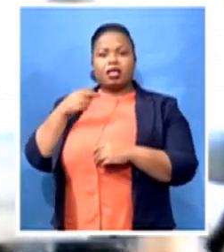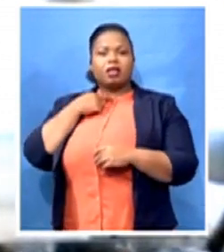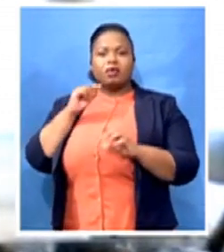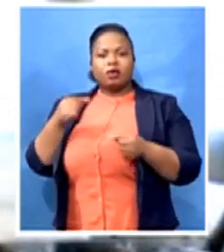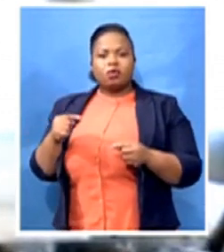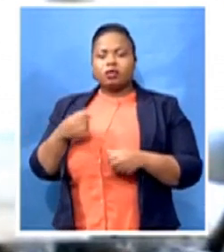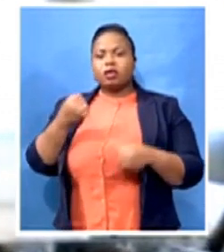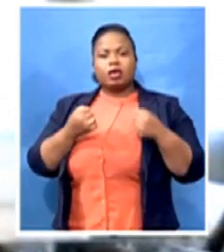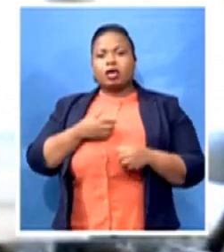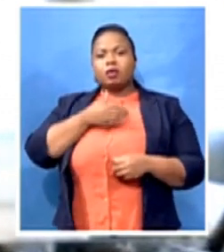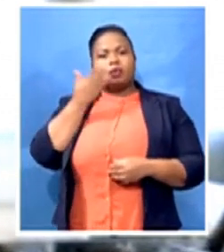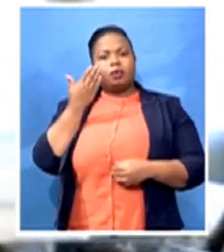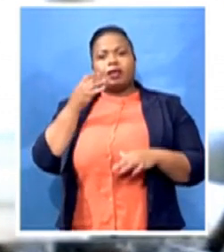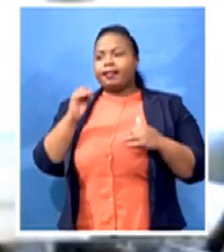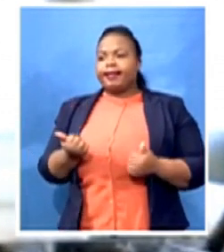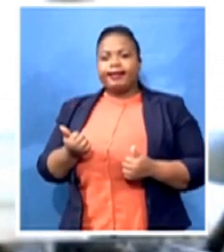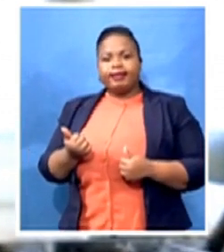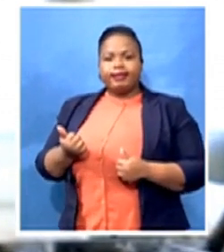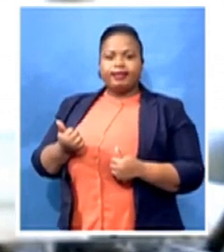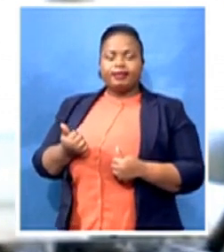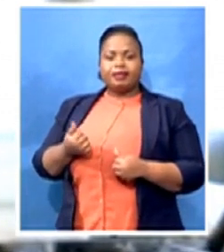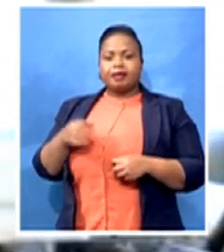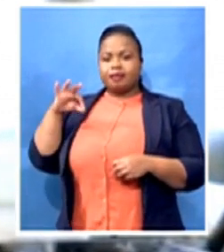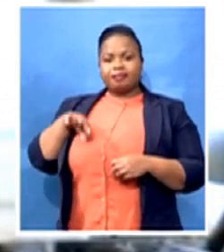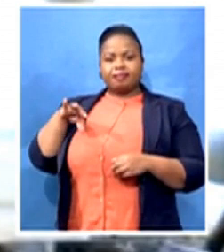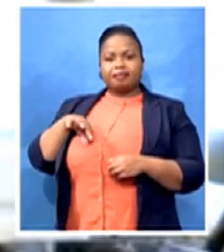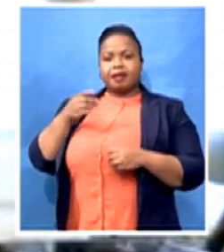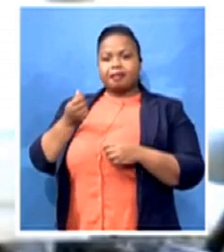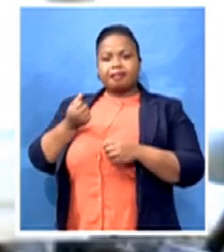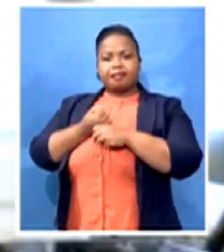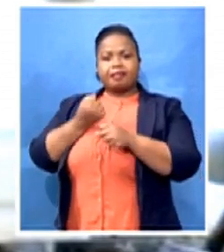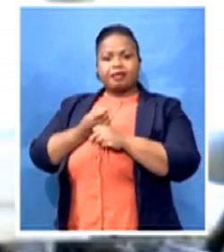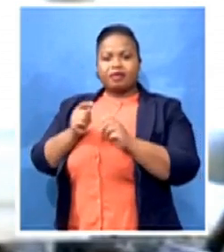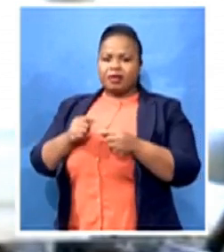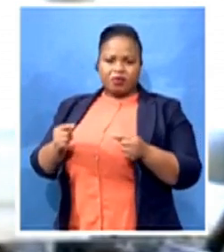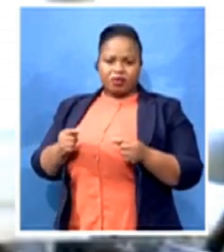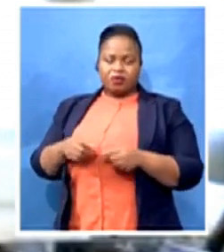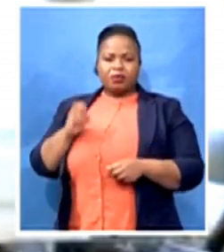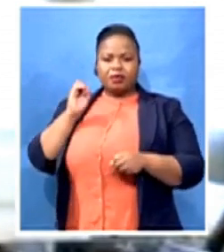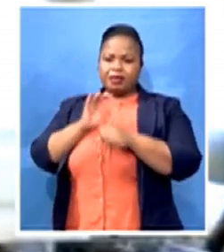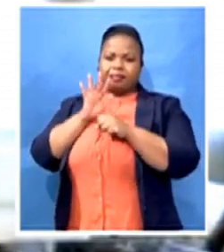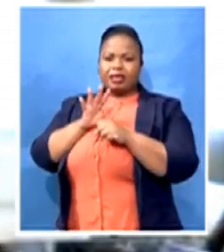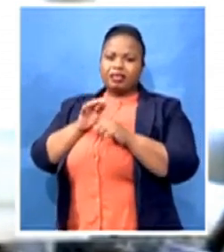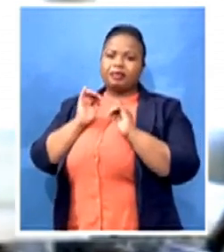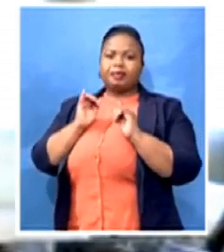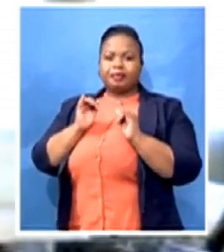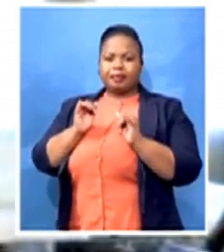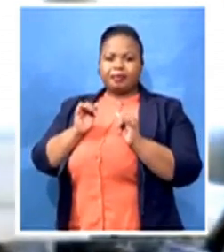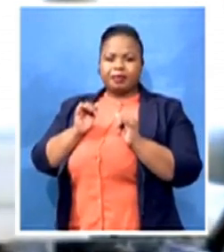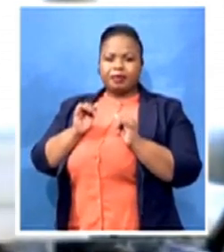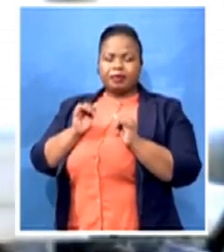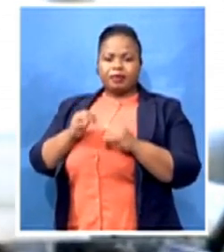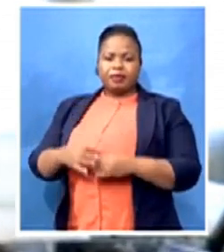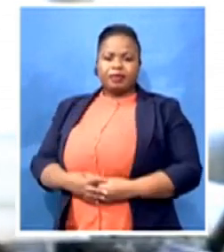generate income from that vehicle. So the implications really are really catastrophic. So again, it is